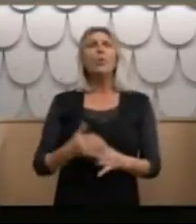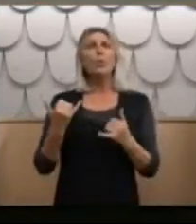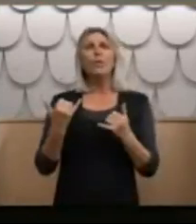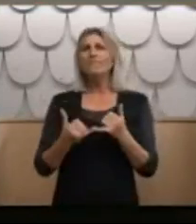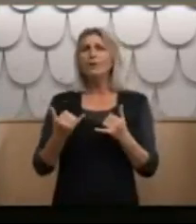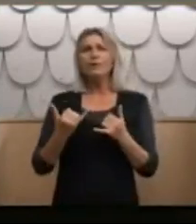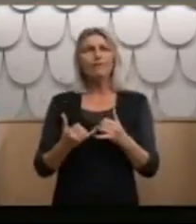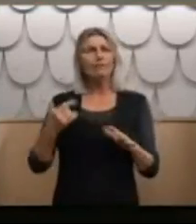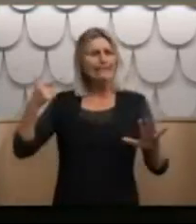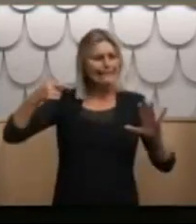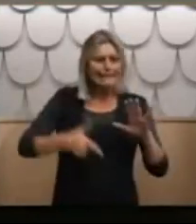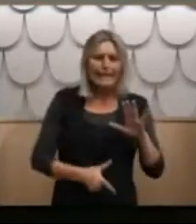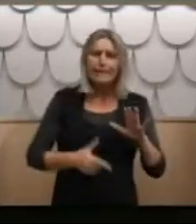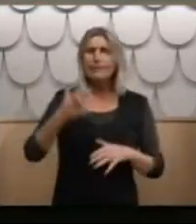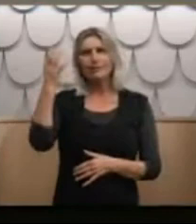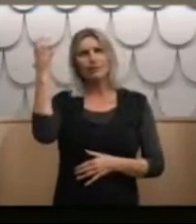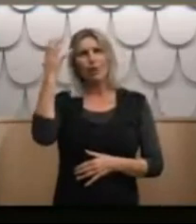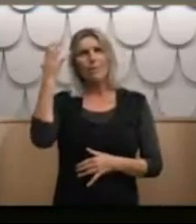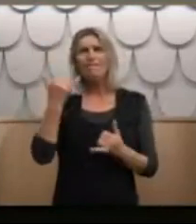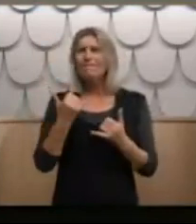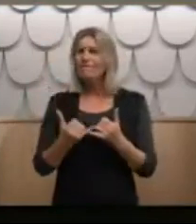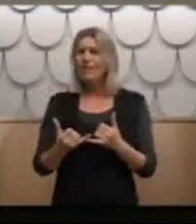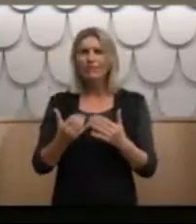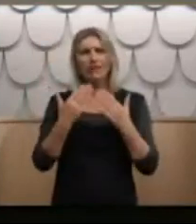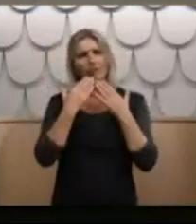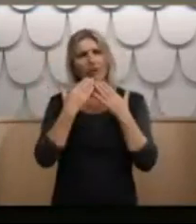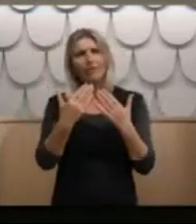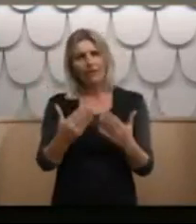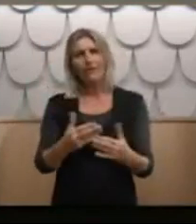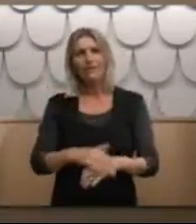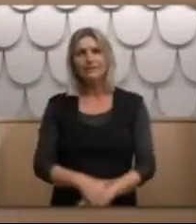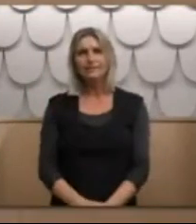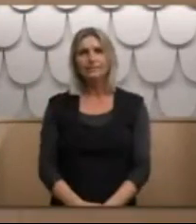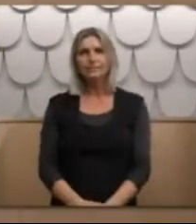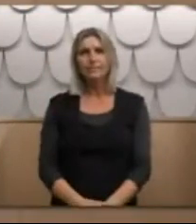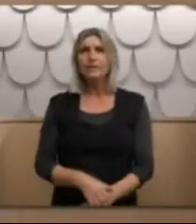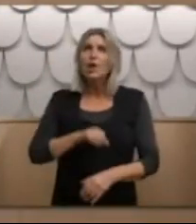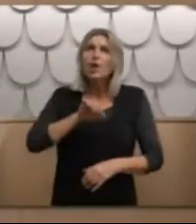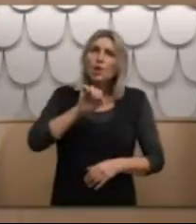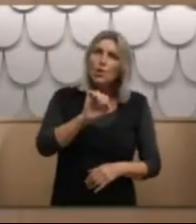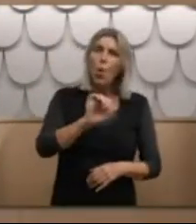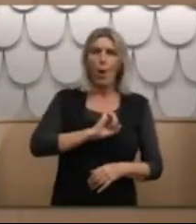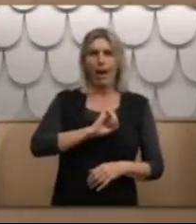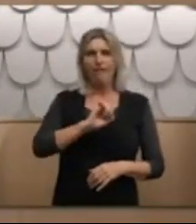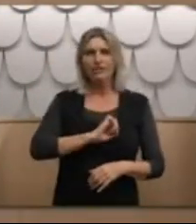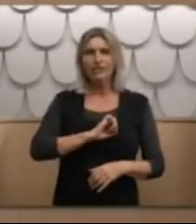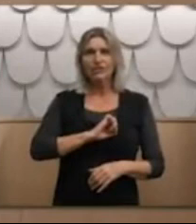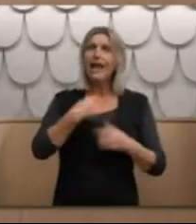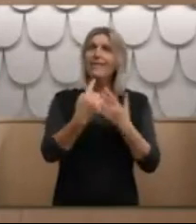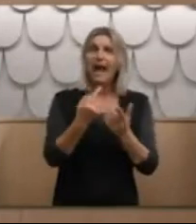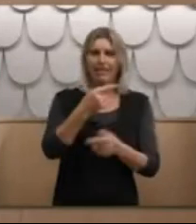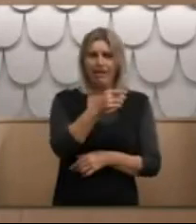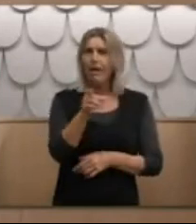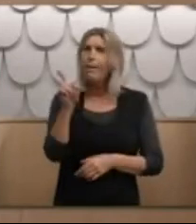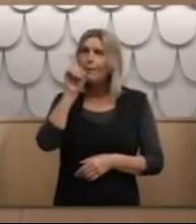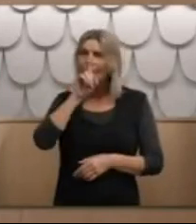sorry but enormously grateful because it's only your courage and those of your other